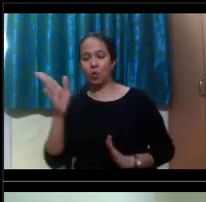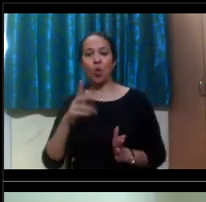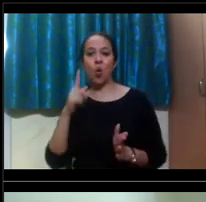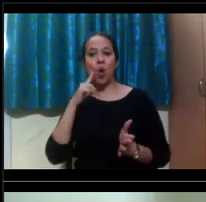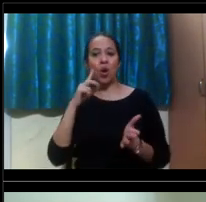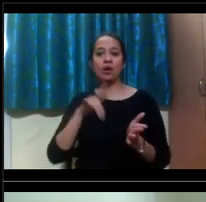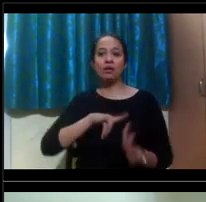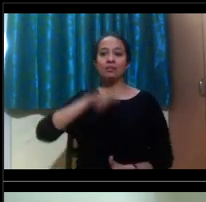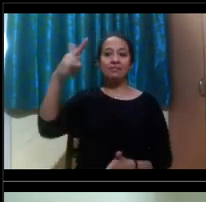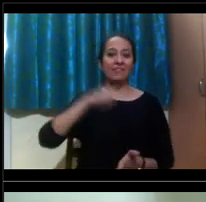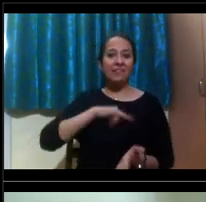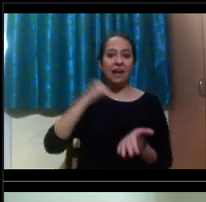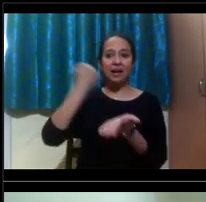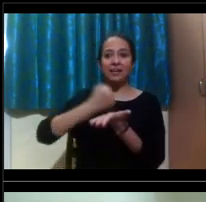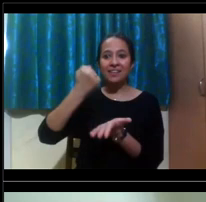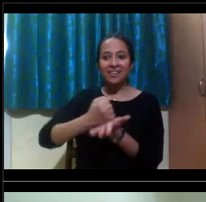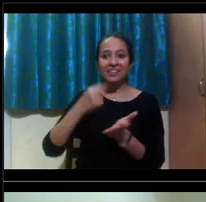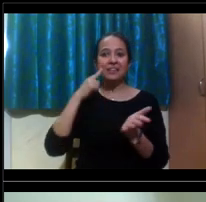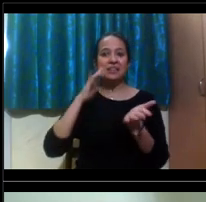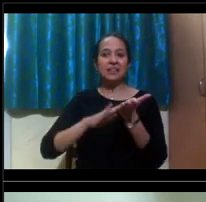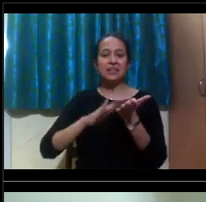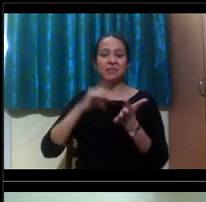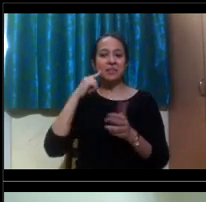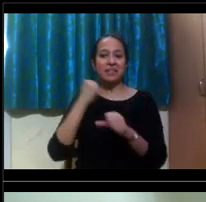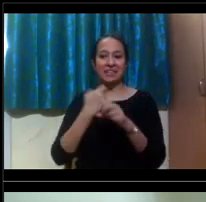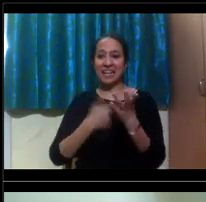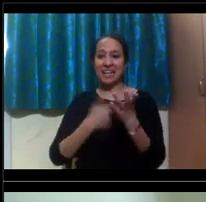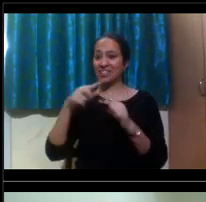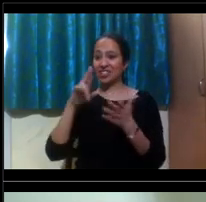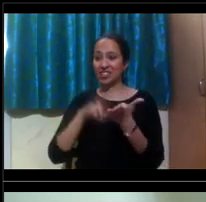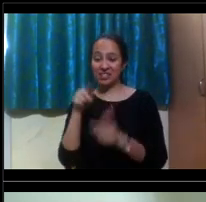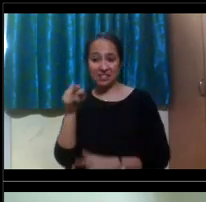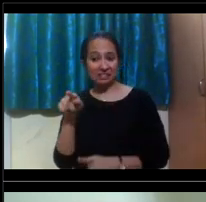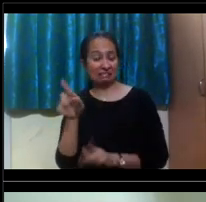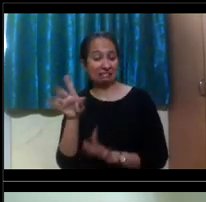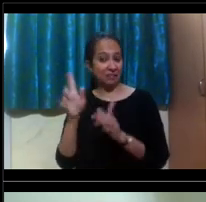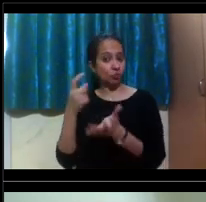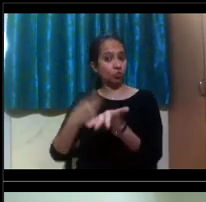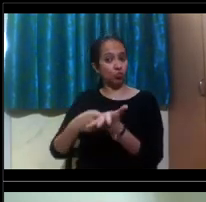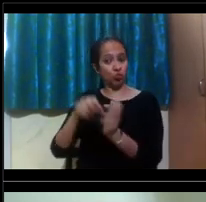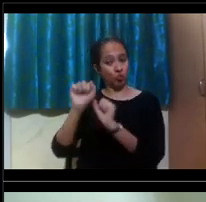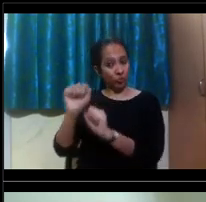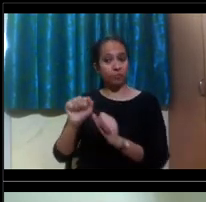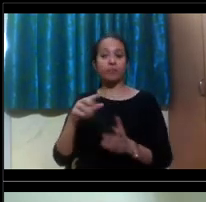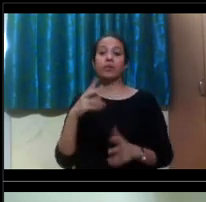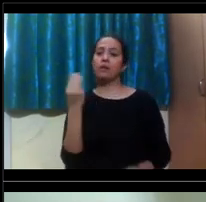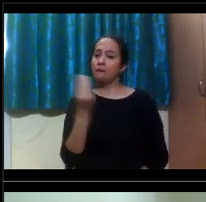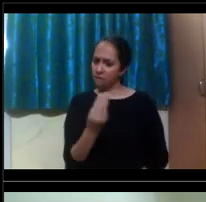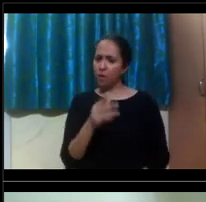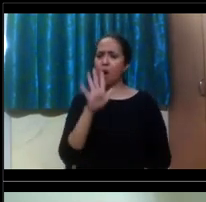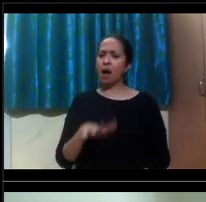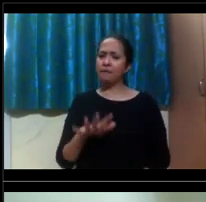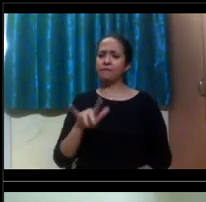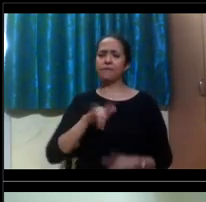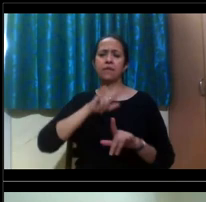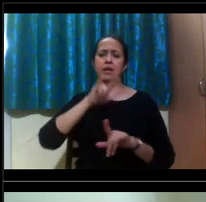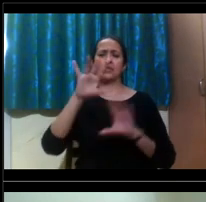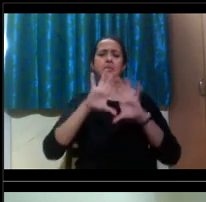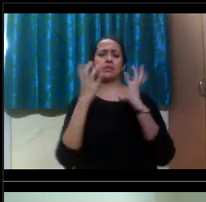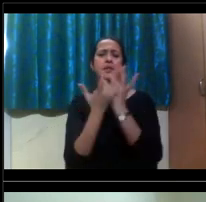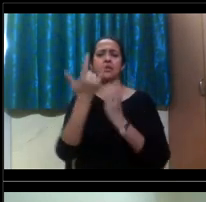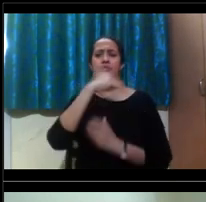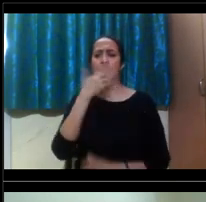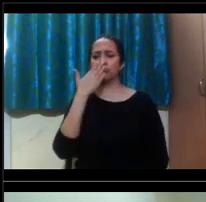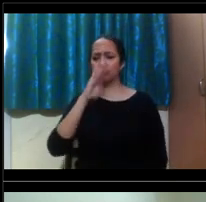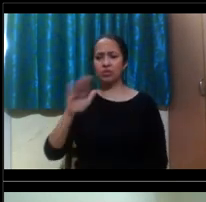but we have seen, um, international students who've brought a personal care attendant with them who could be their mother,